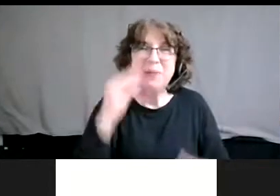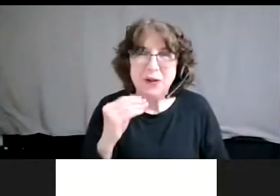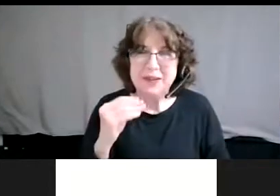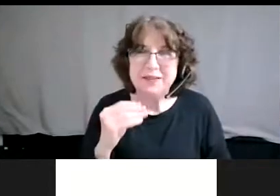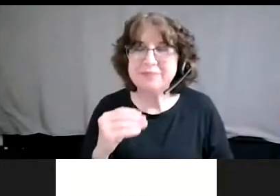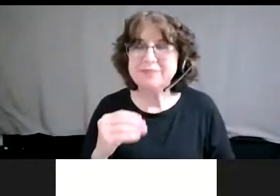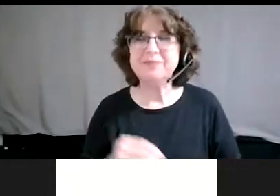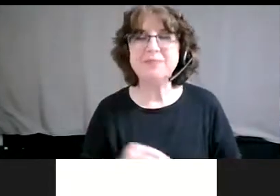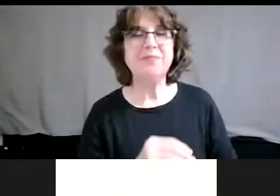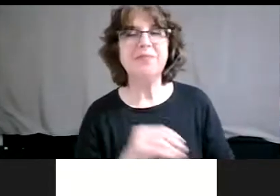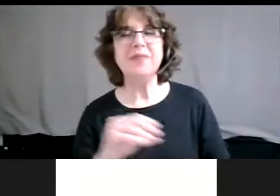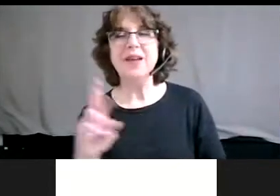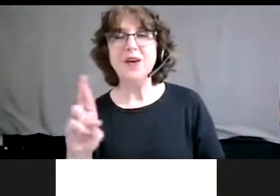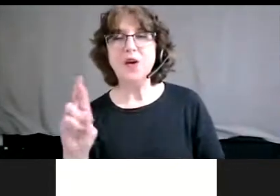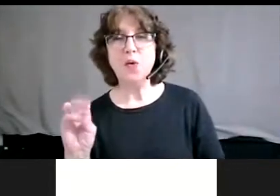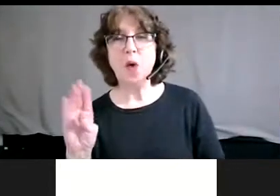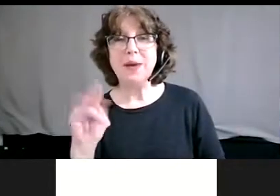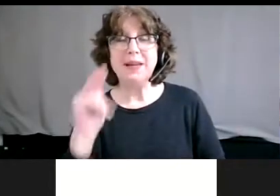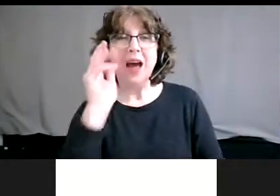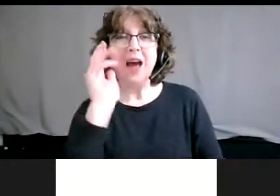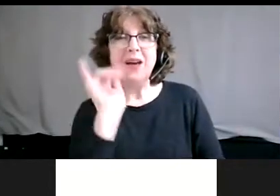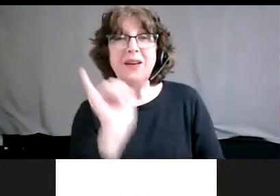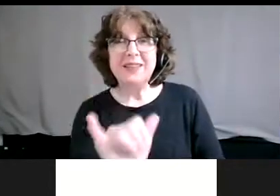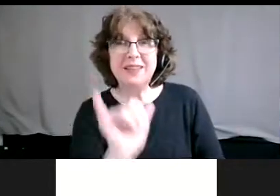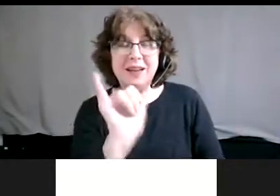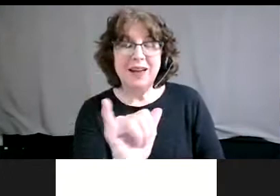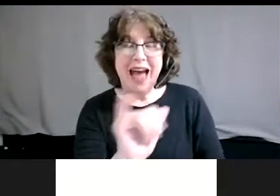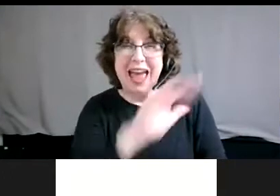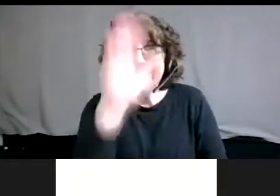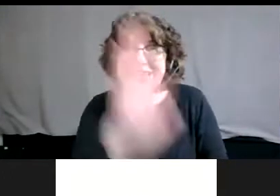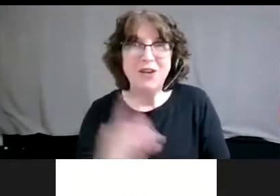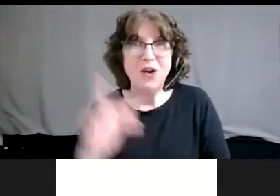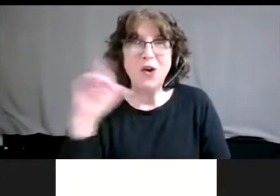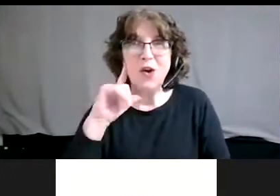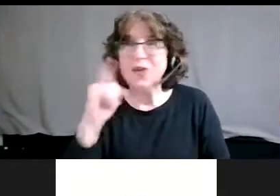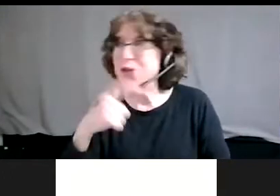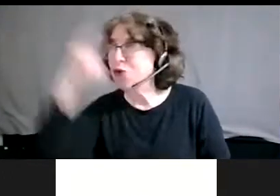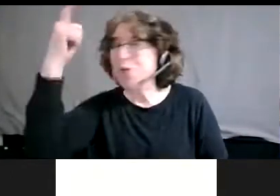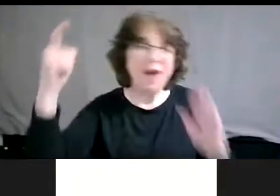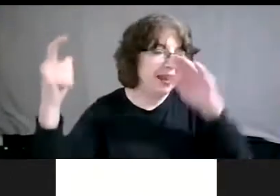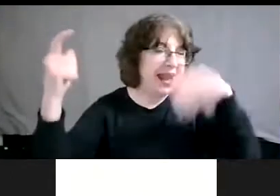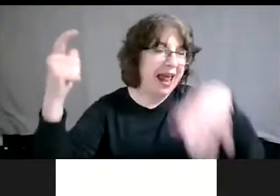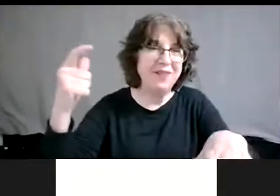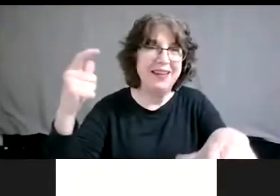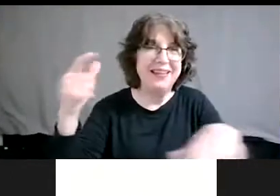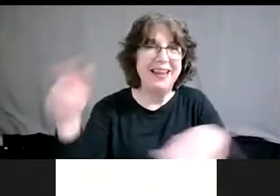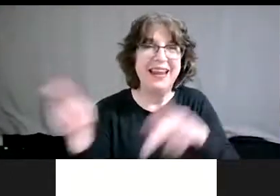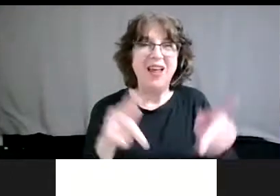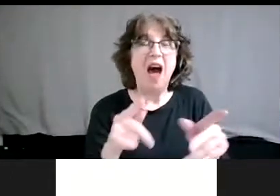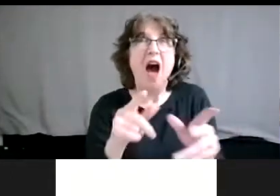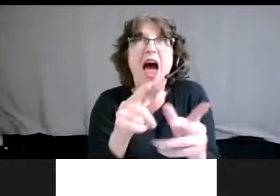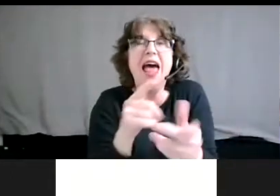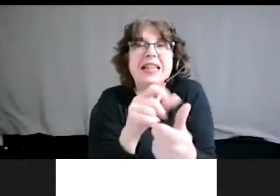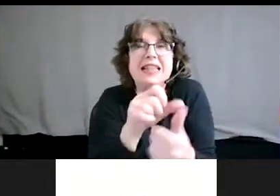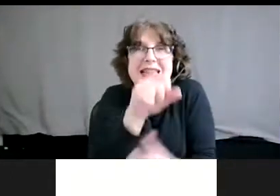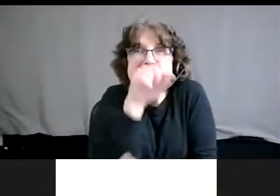Christina, thank you so much. That elephant giraffe analogy I'd never heard, and I love it. I am going to have to, to practice that